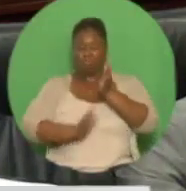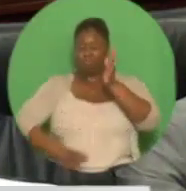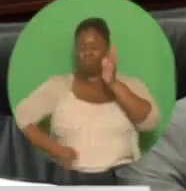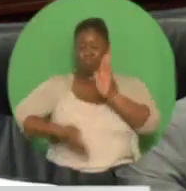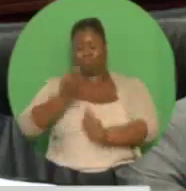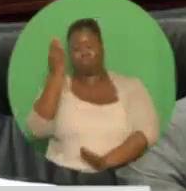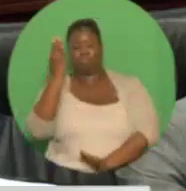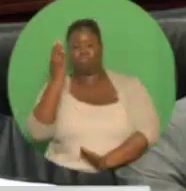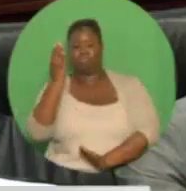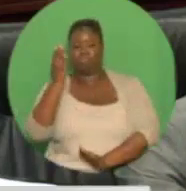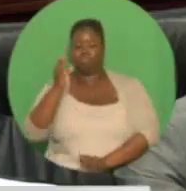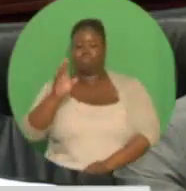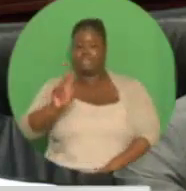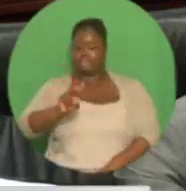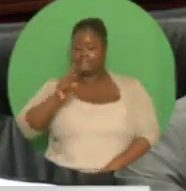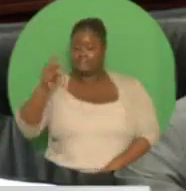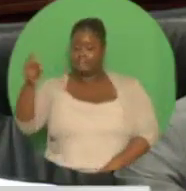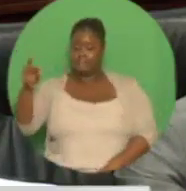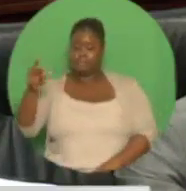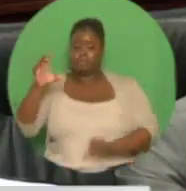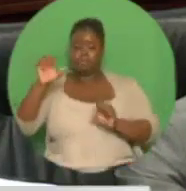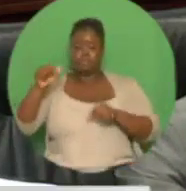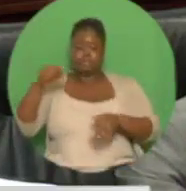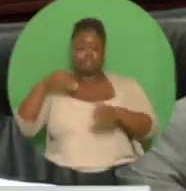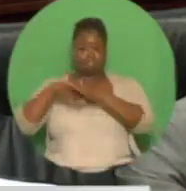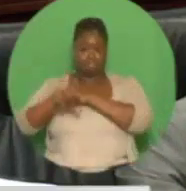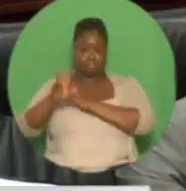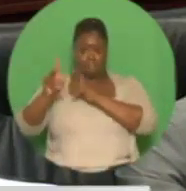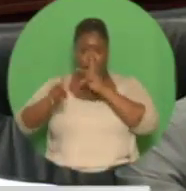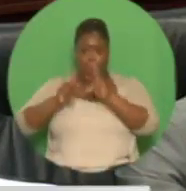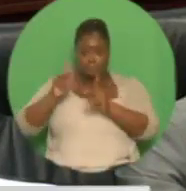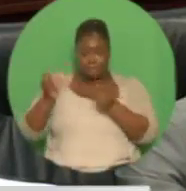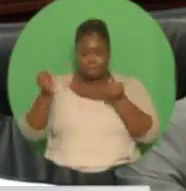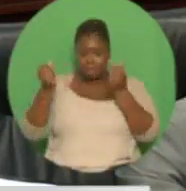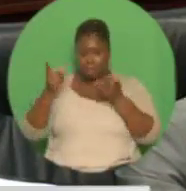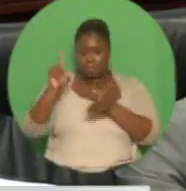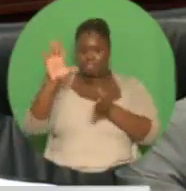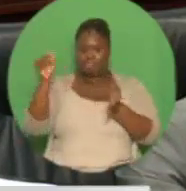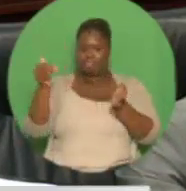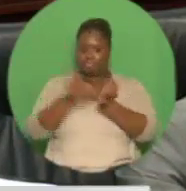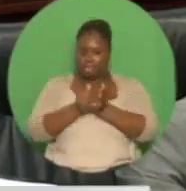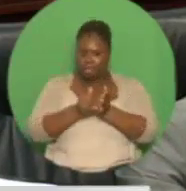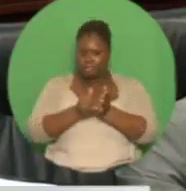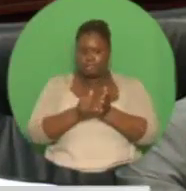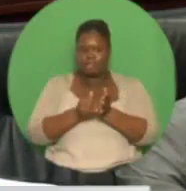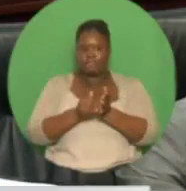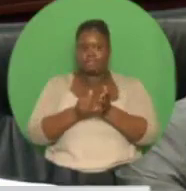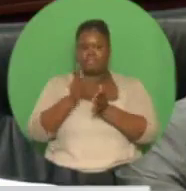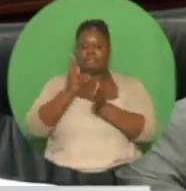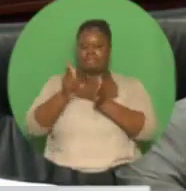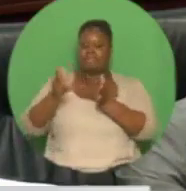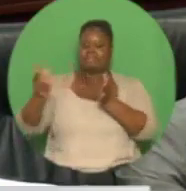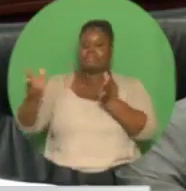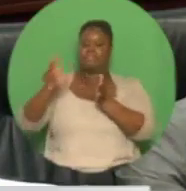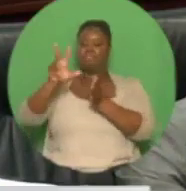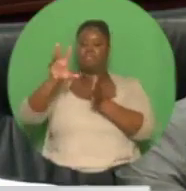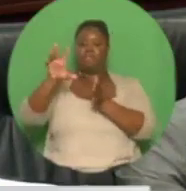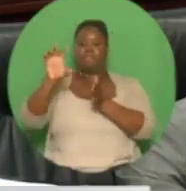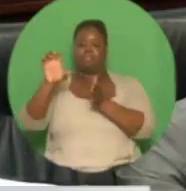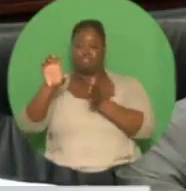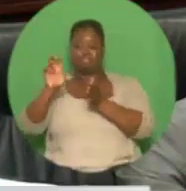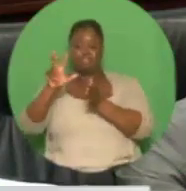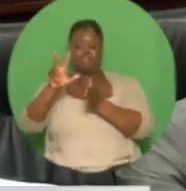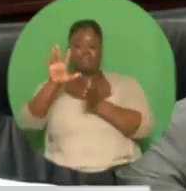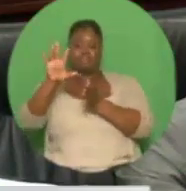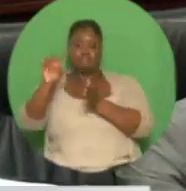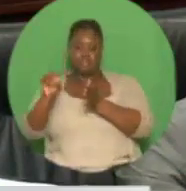second ferry will have a capacity for 1,000 passengers and 357 cars and trucks, with